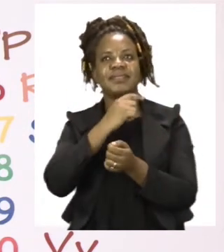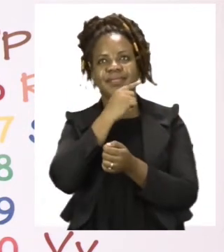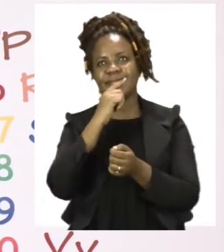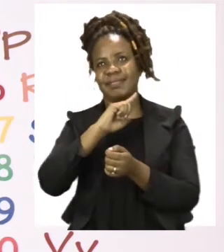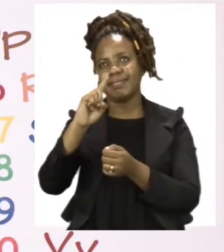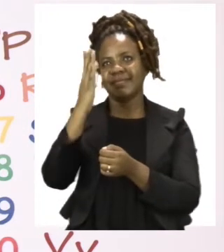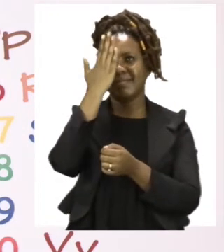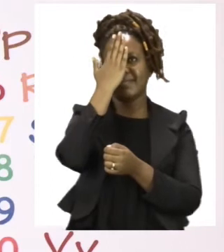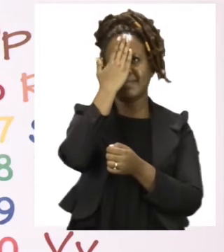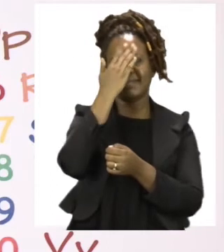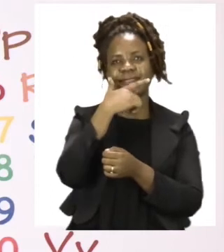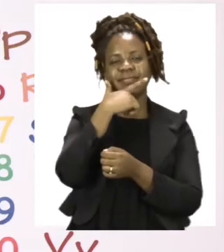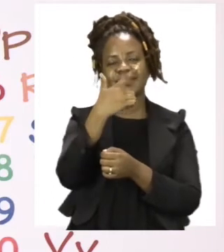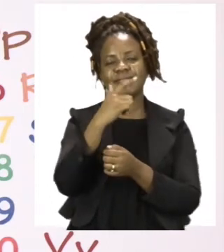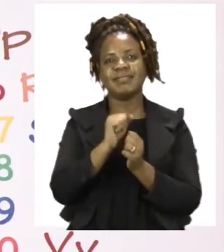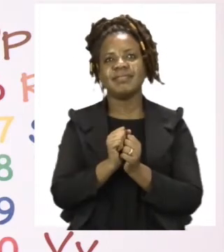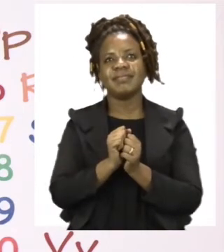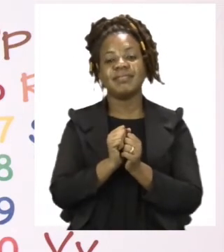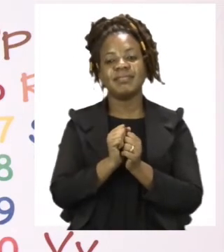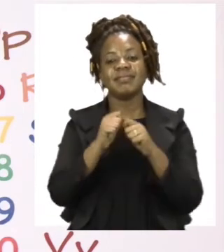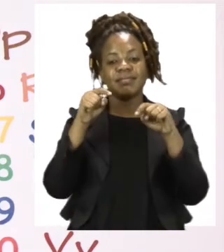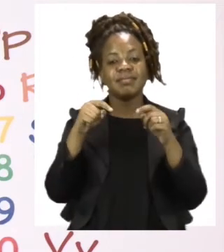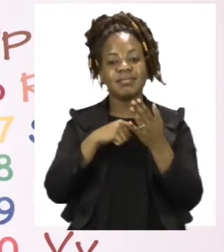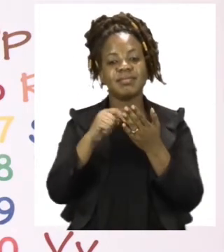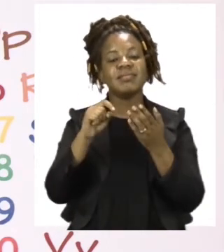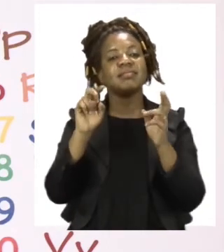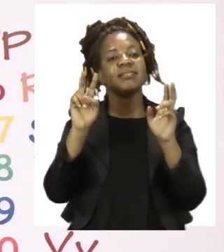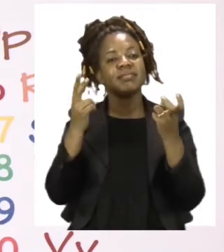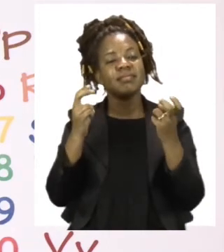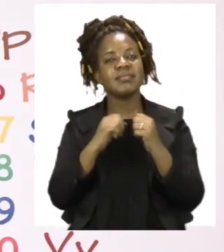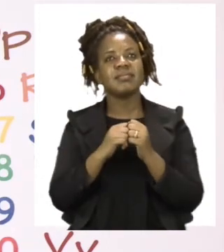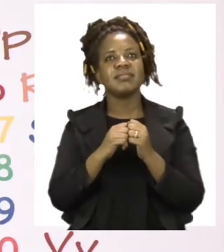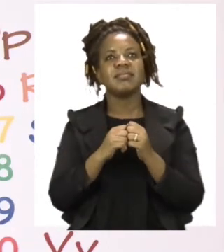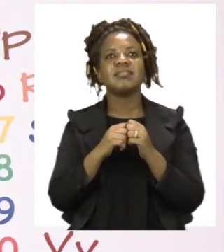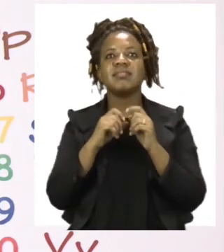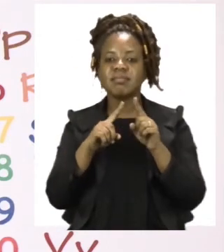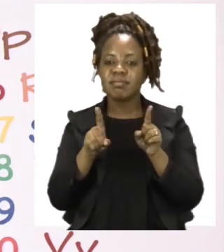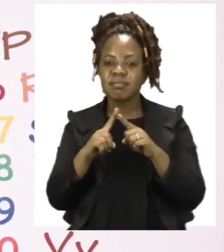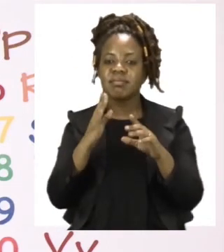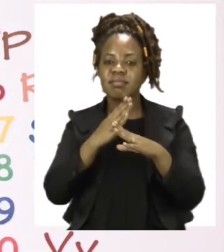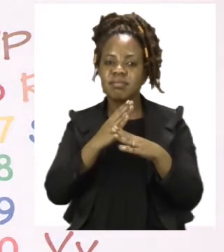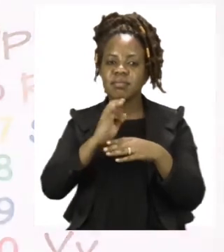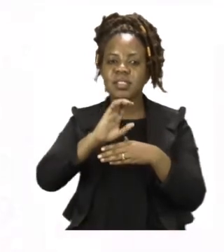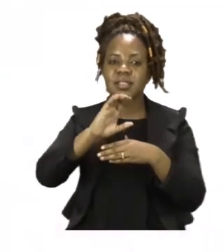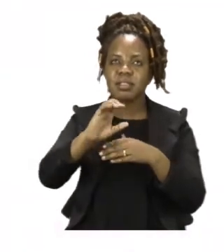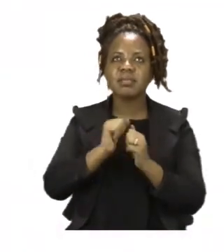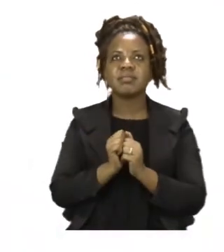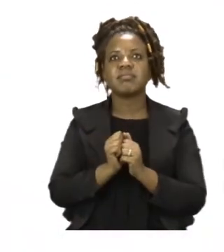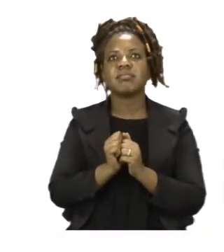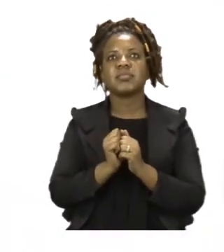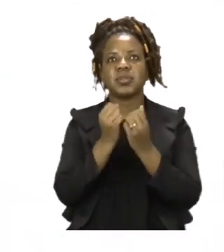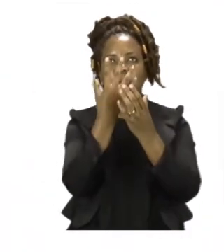thank you so much for joining me today. Our theme this week is occupations and